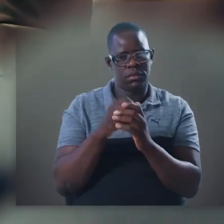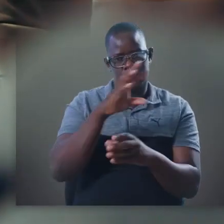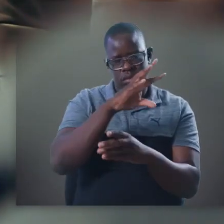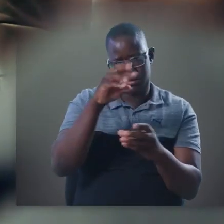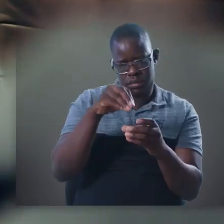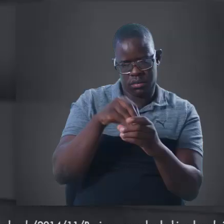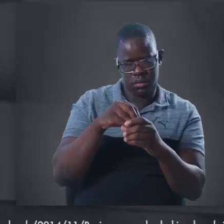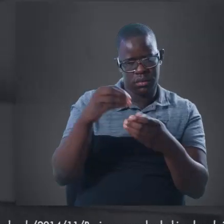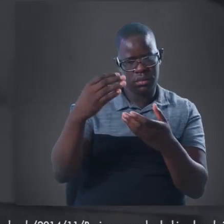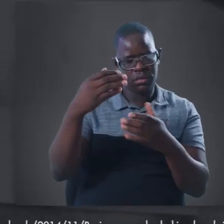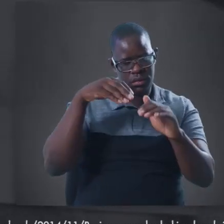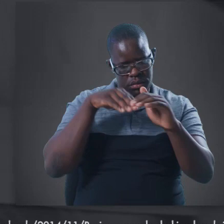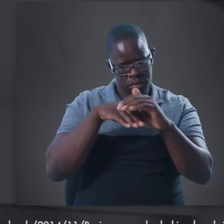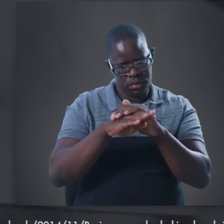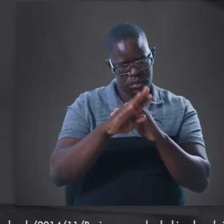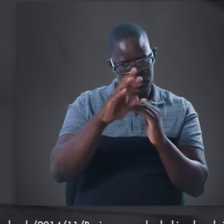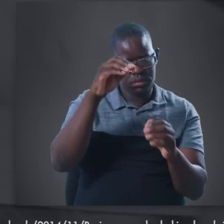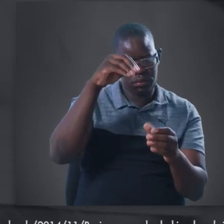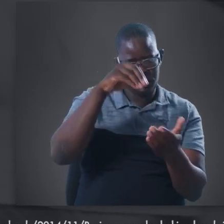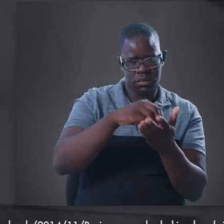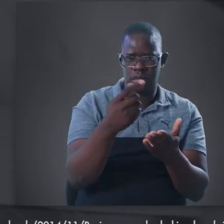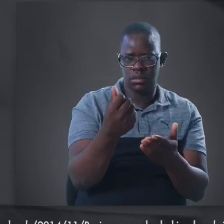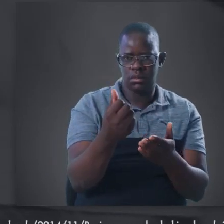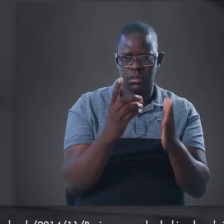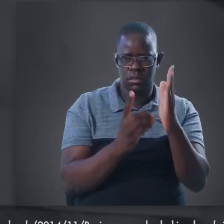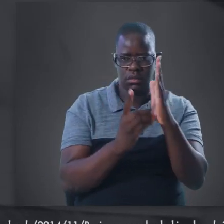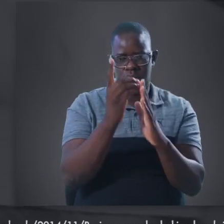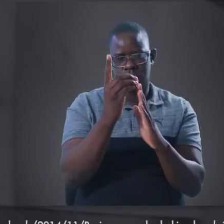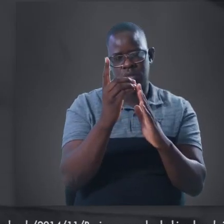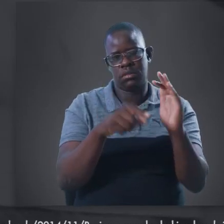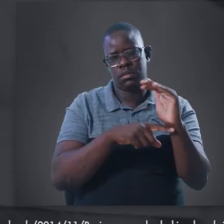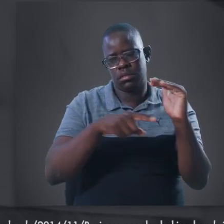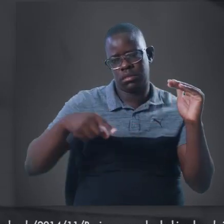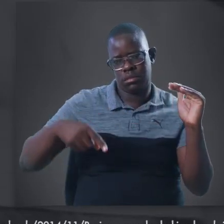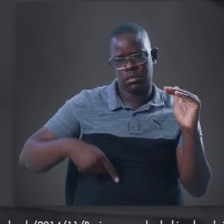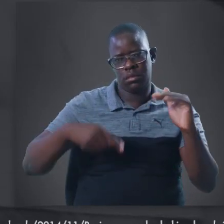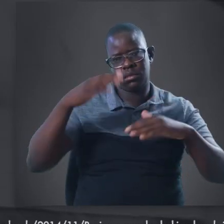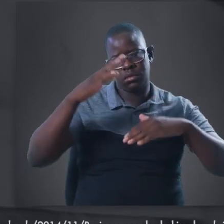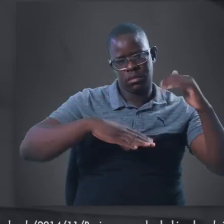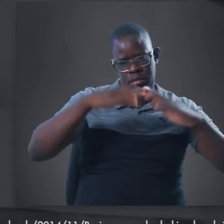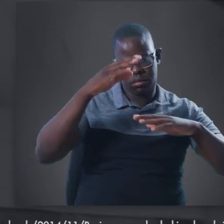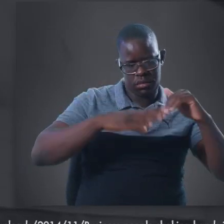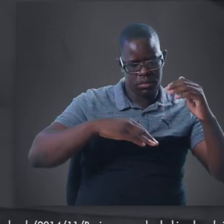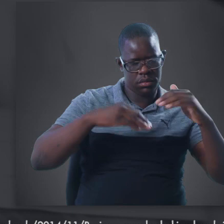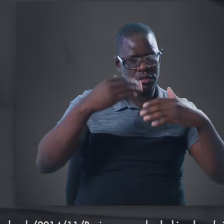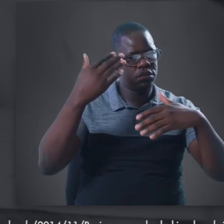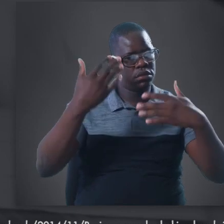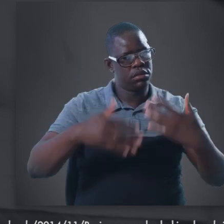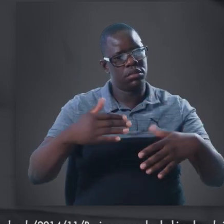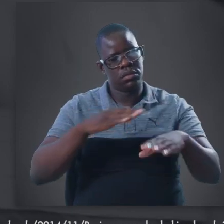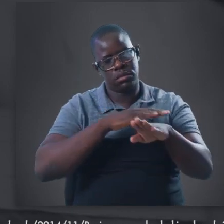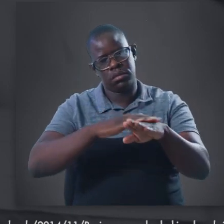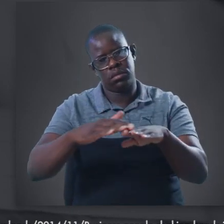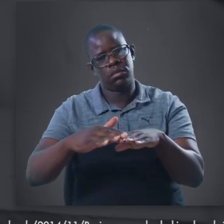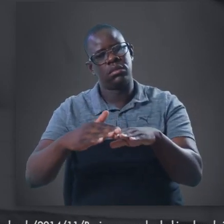aims mentioned by Lynn. It invites foreign and local investors to put money into developing